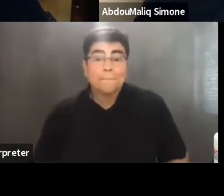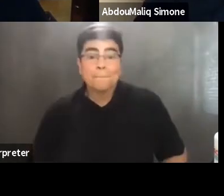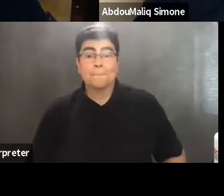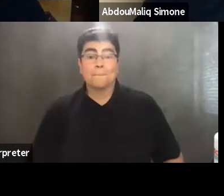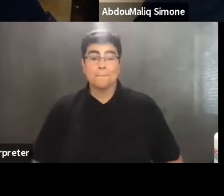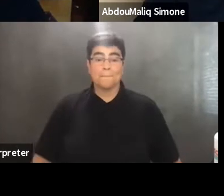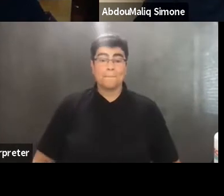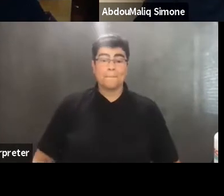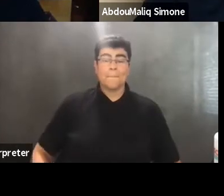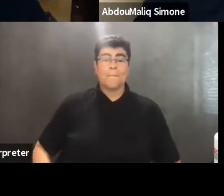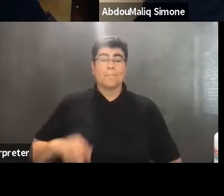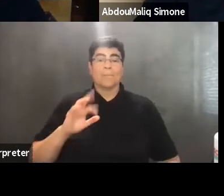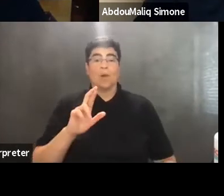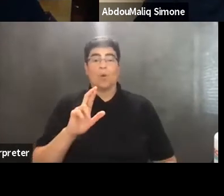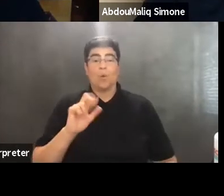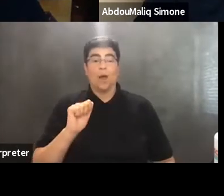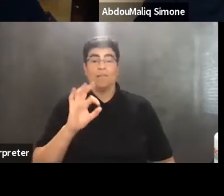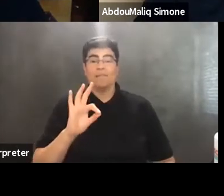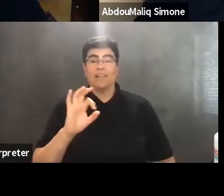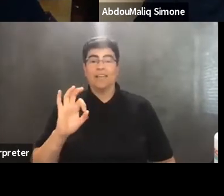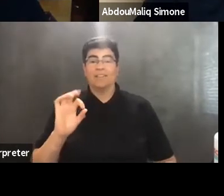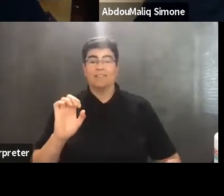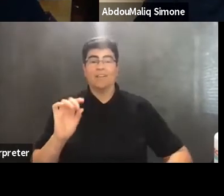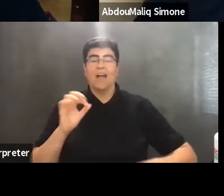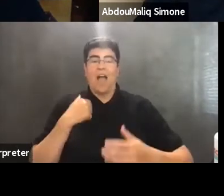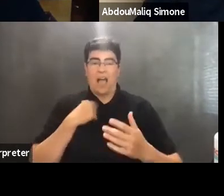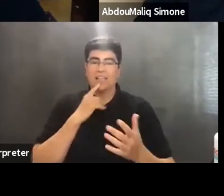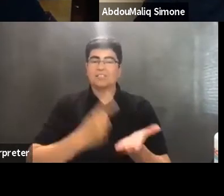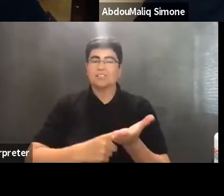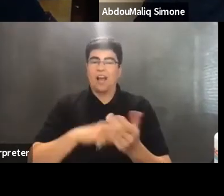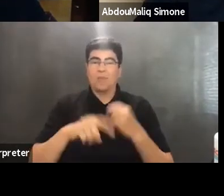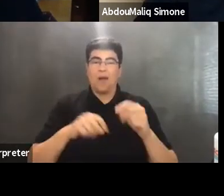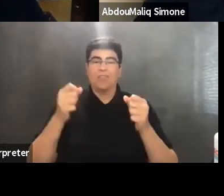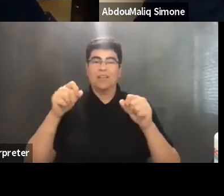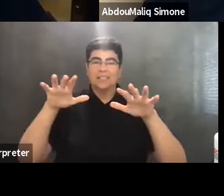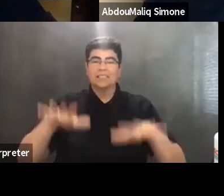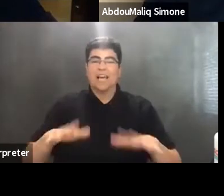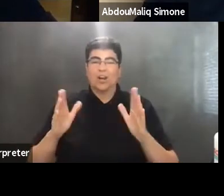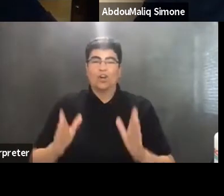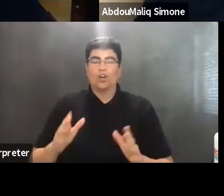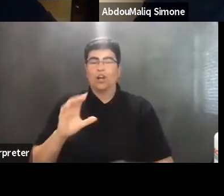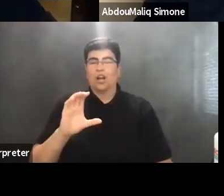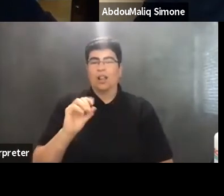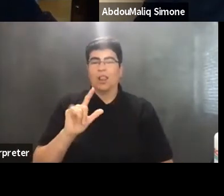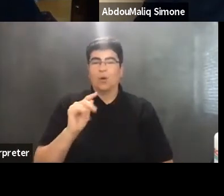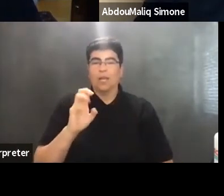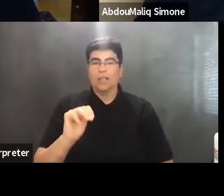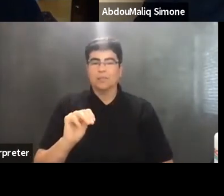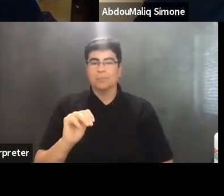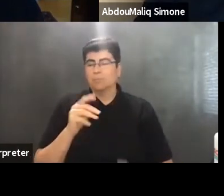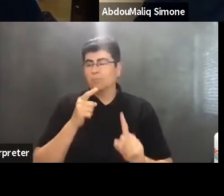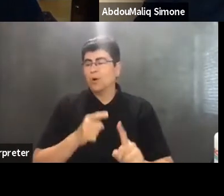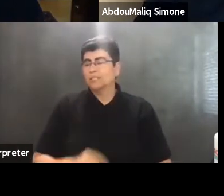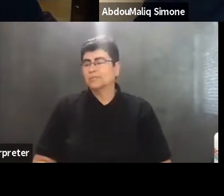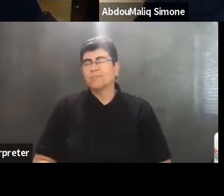No? I can speak to the settler colonialism point, because I think it's